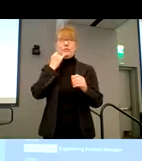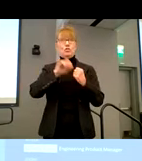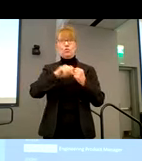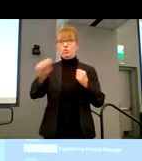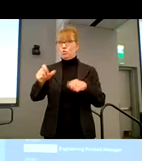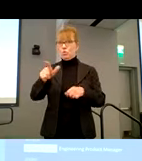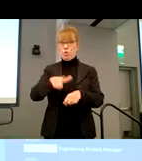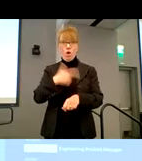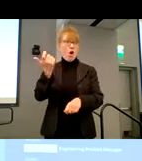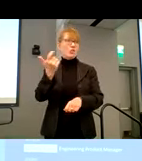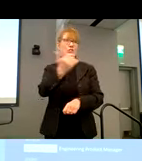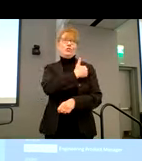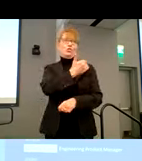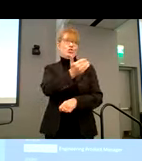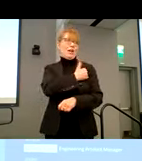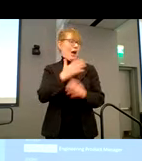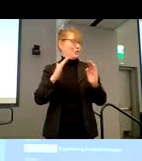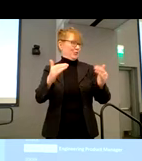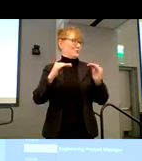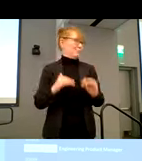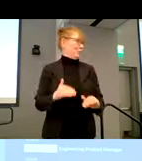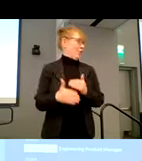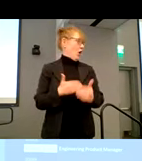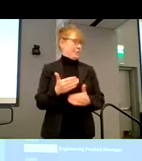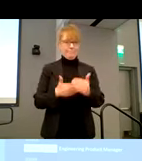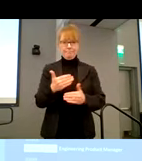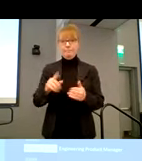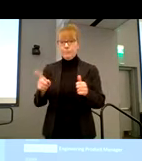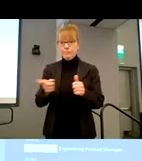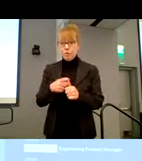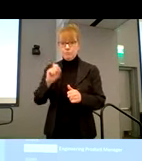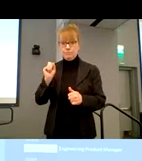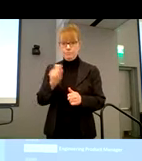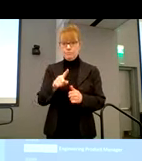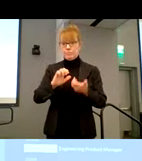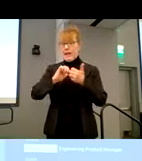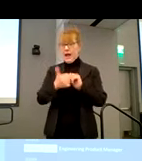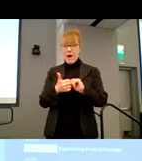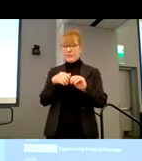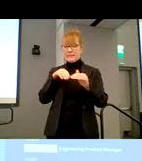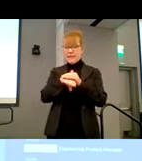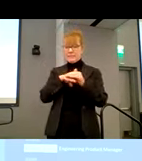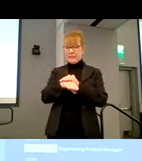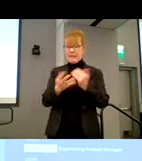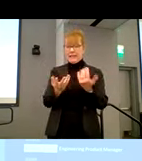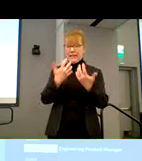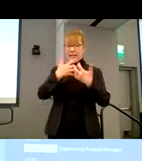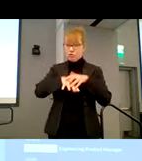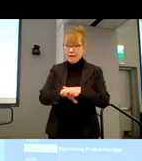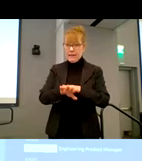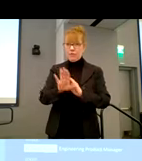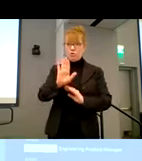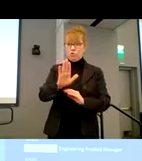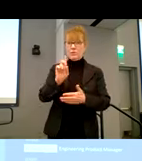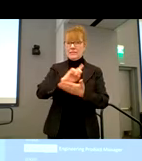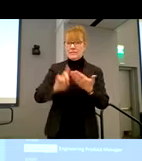um, help me move things along. Uh, so the first question is, um, how is accessibility integrated into your design and